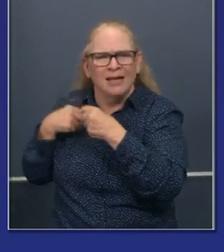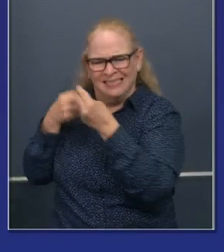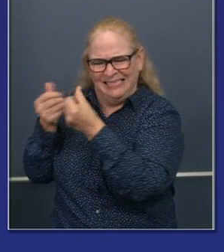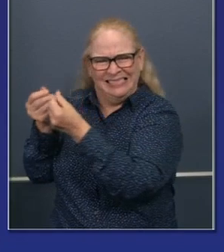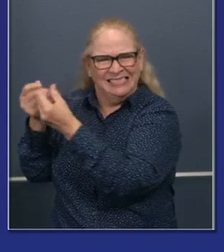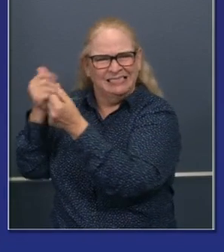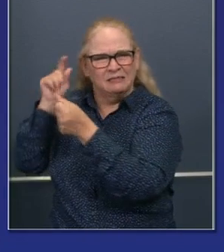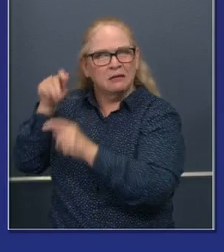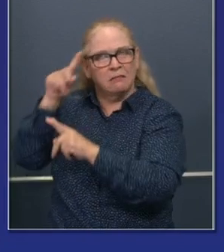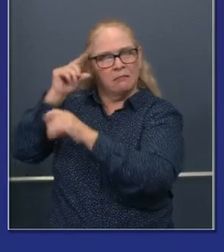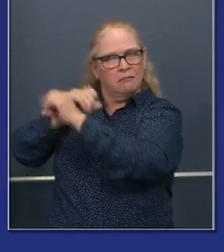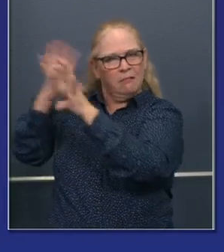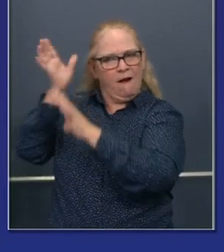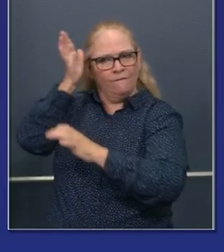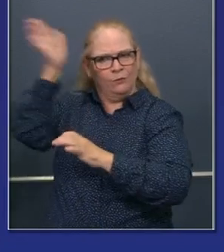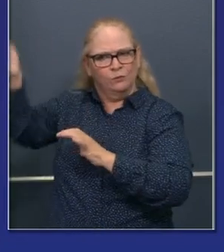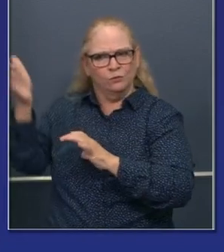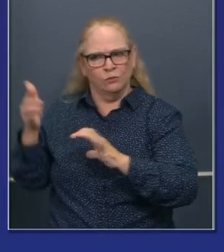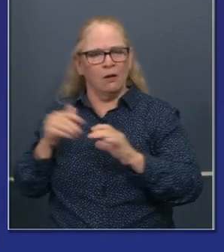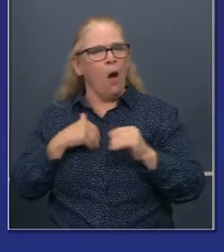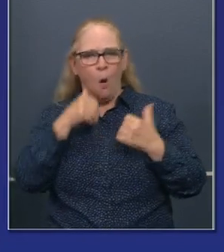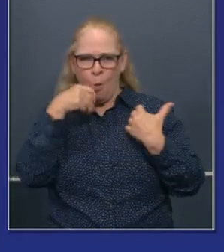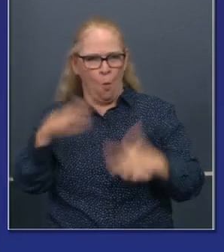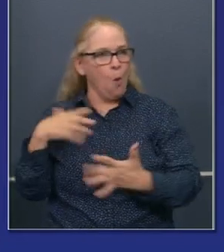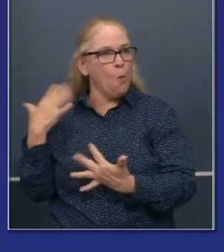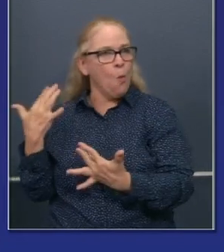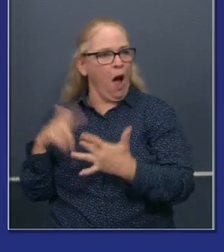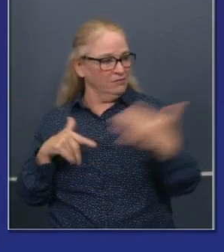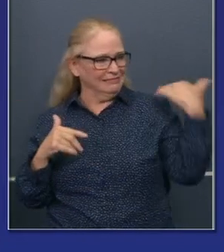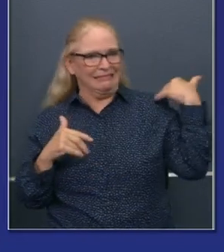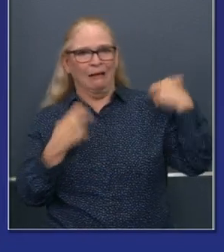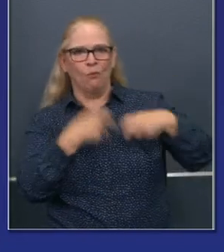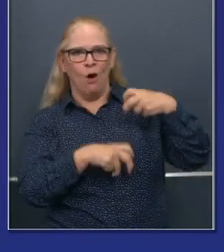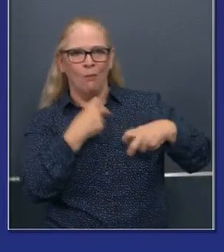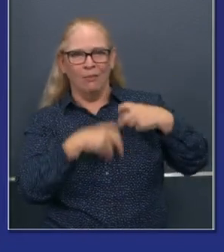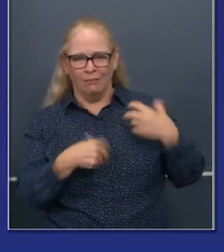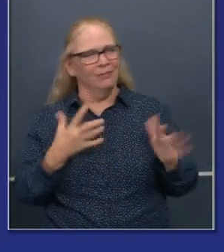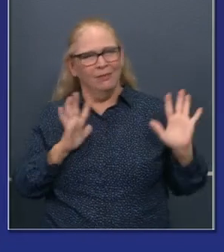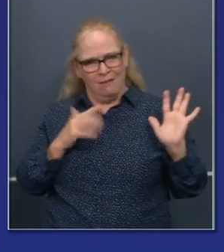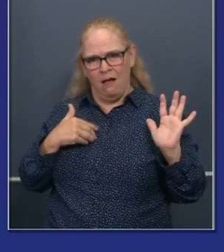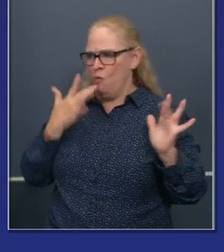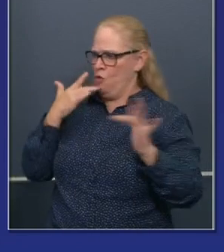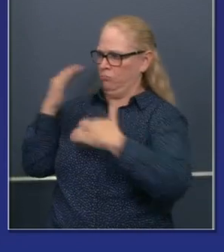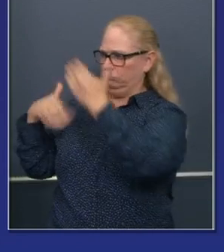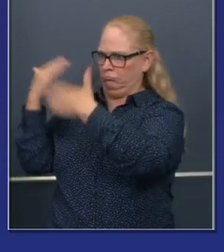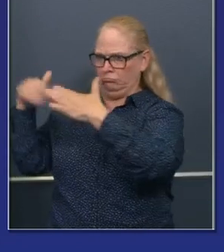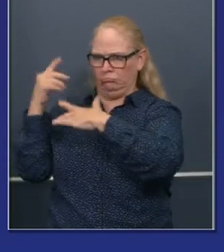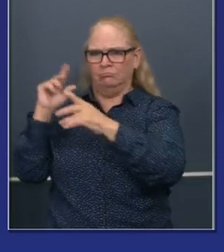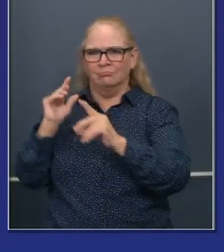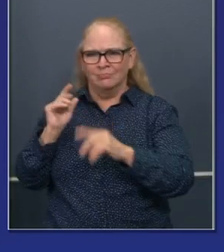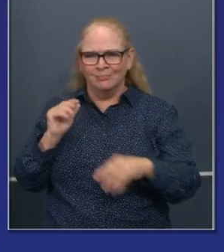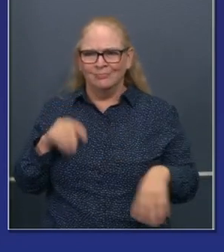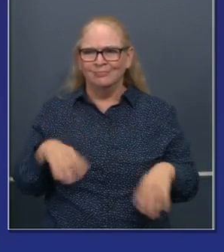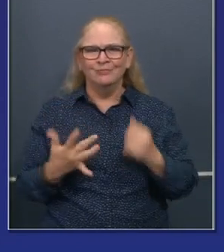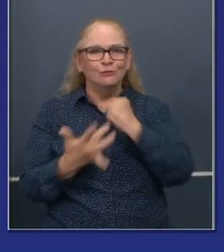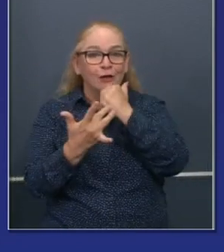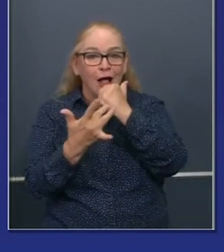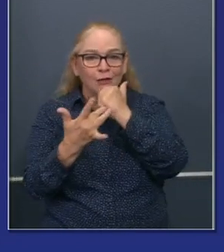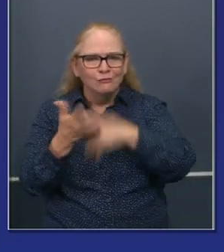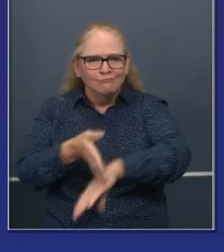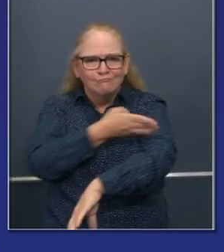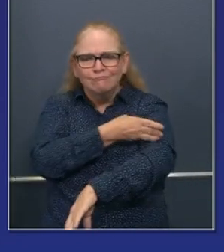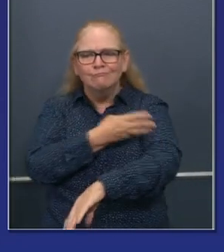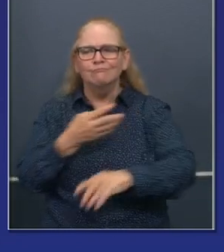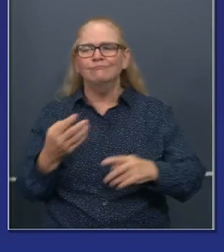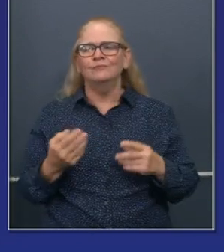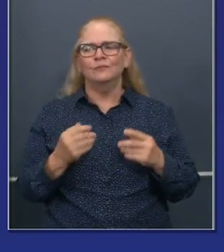committed, uh, to the cause of innovation and entrepreneurial spirit, breaking down silos and barriers, uh, and processes to do